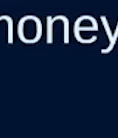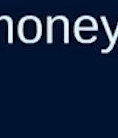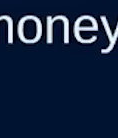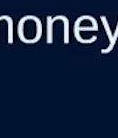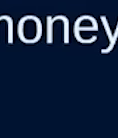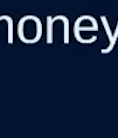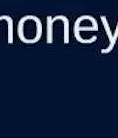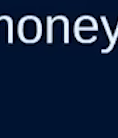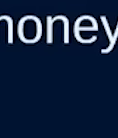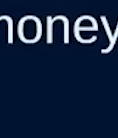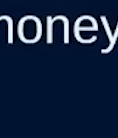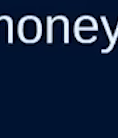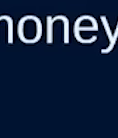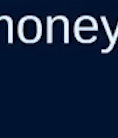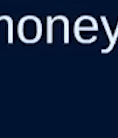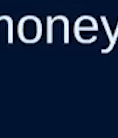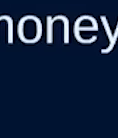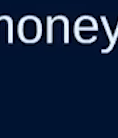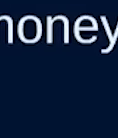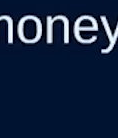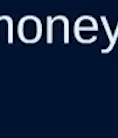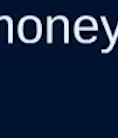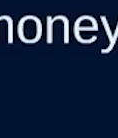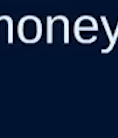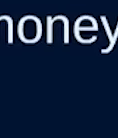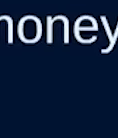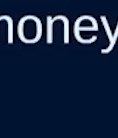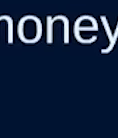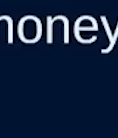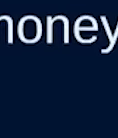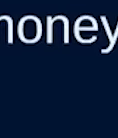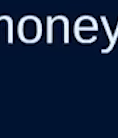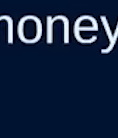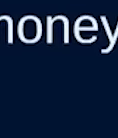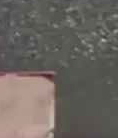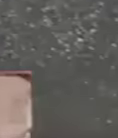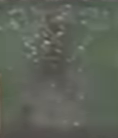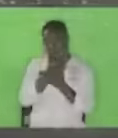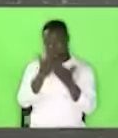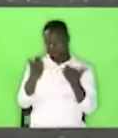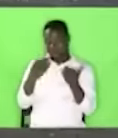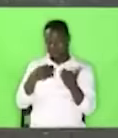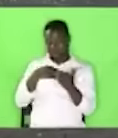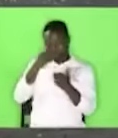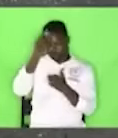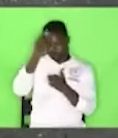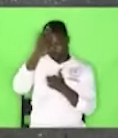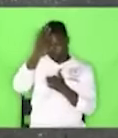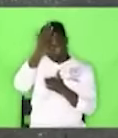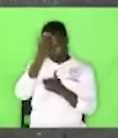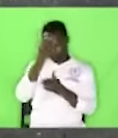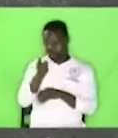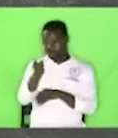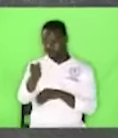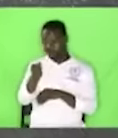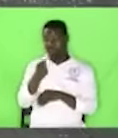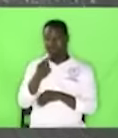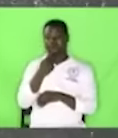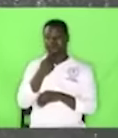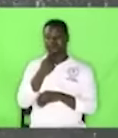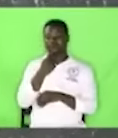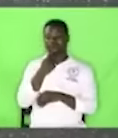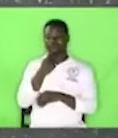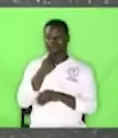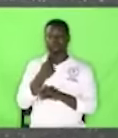One of my fathers said this and I held it. he was finally saying that